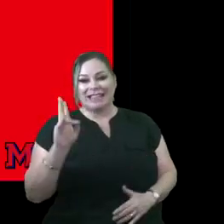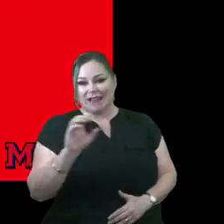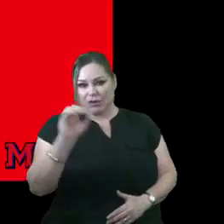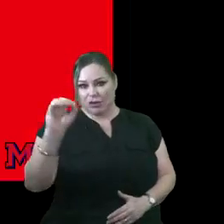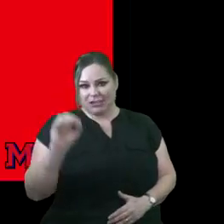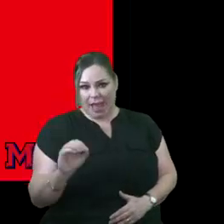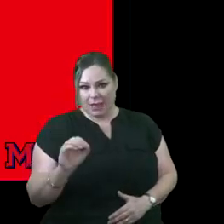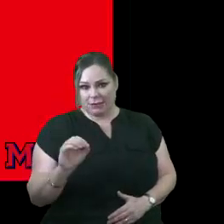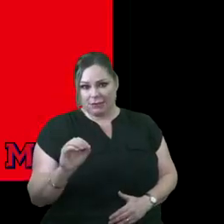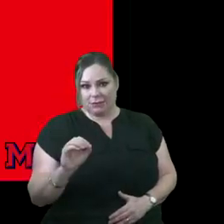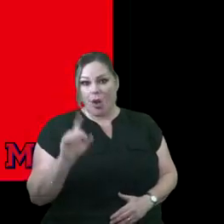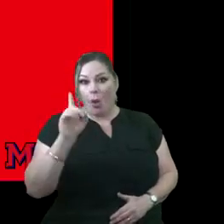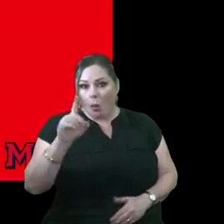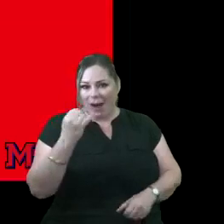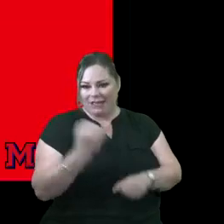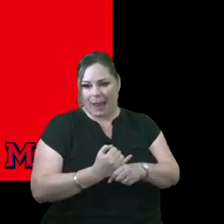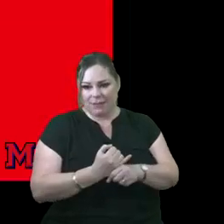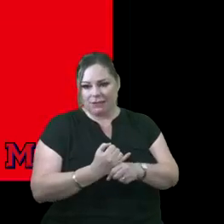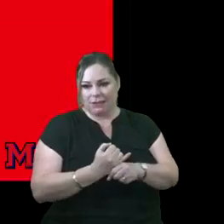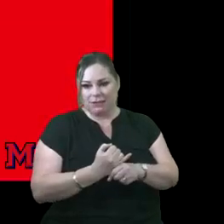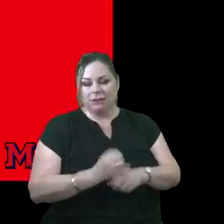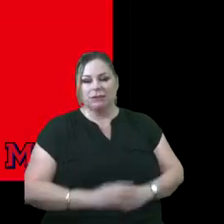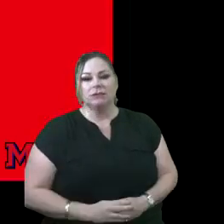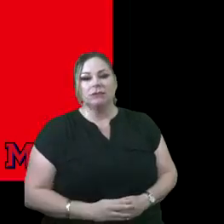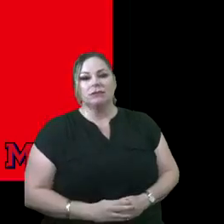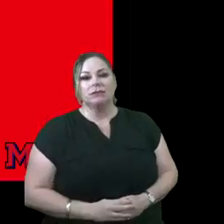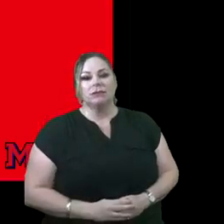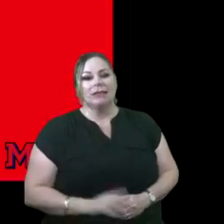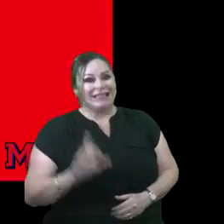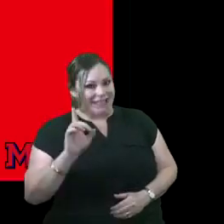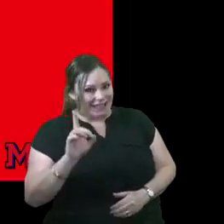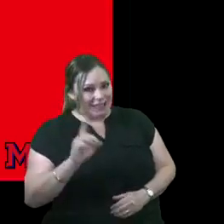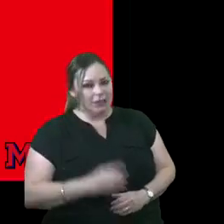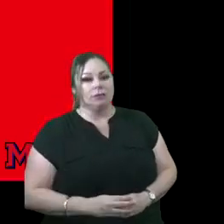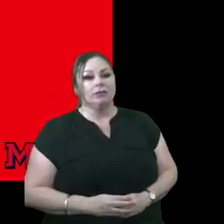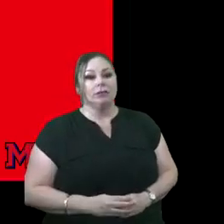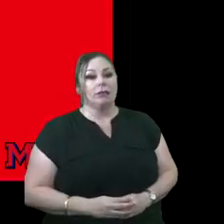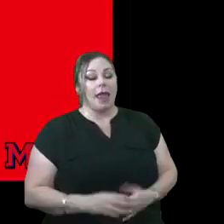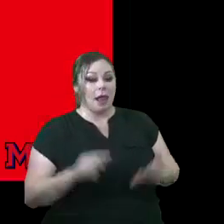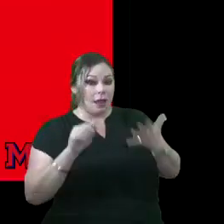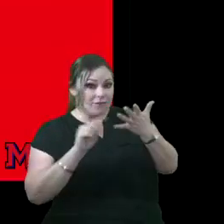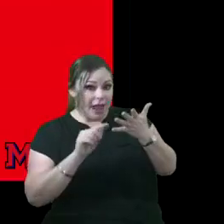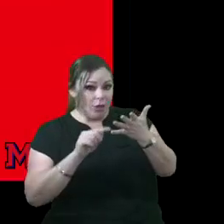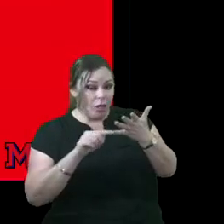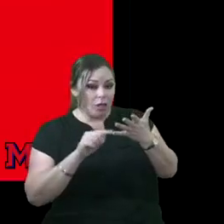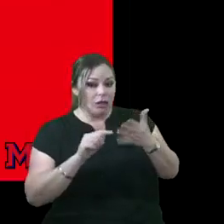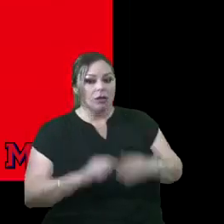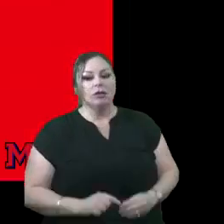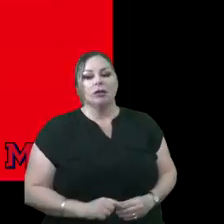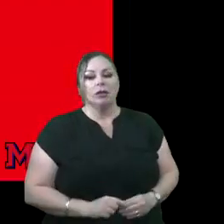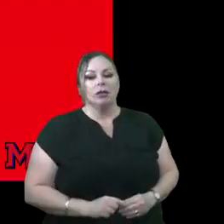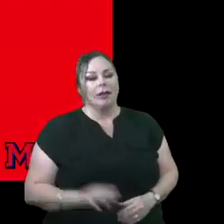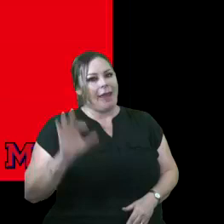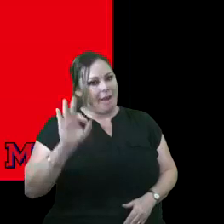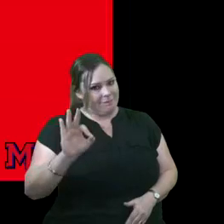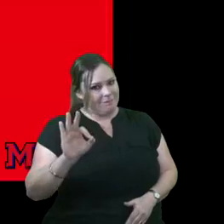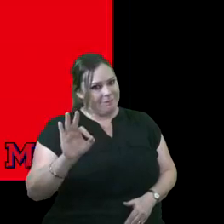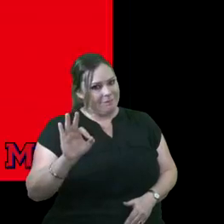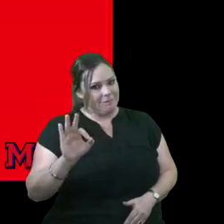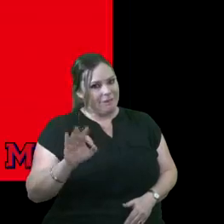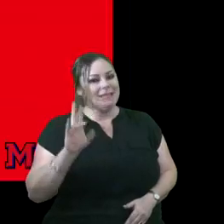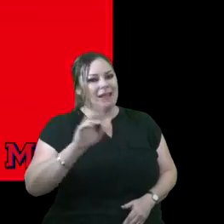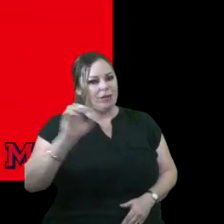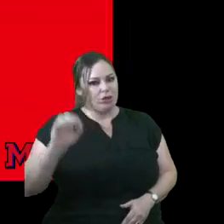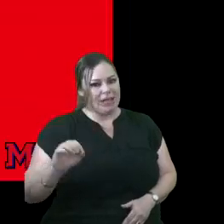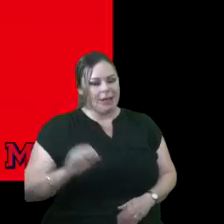which is 7 campus D rated and we have a final campus that is F rated as 7